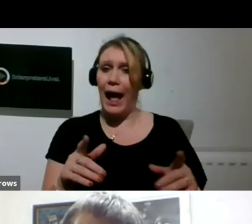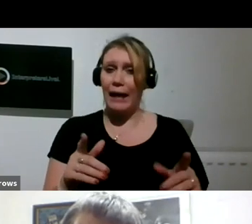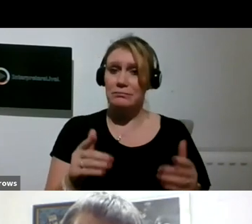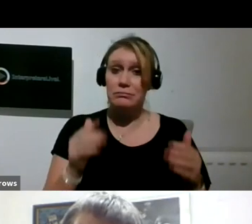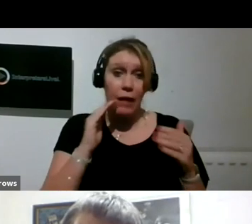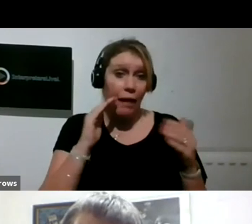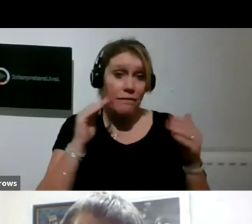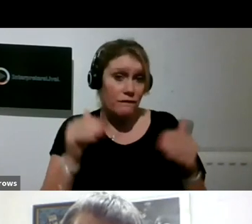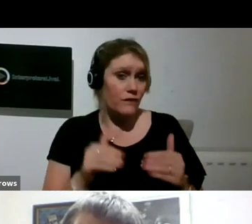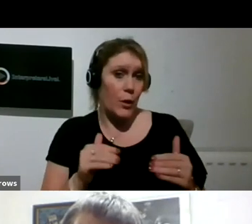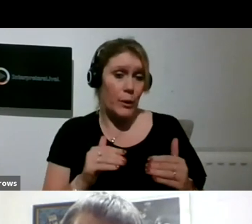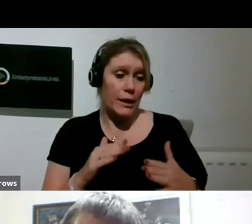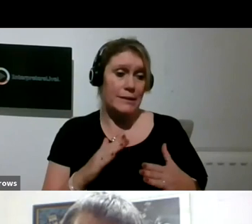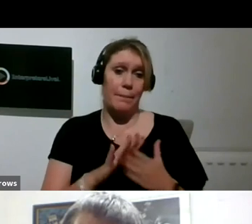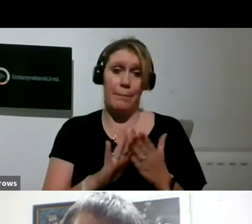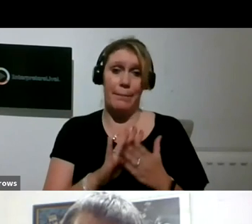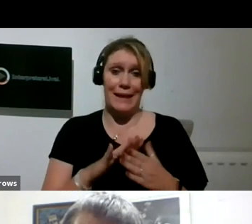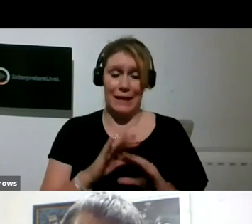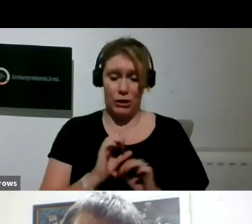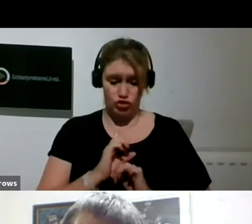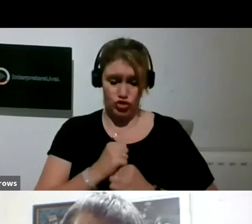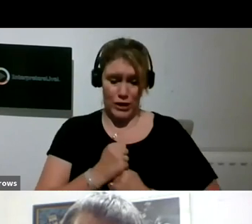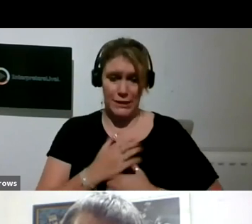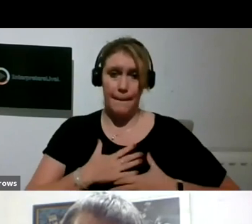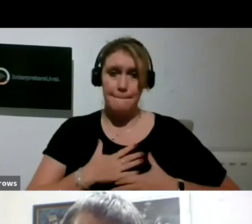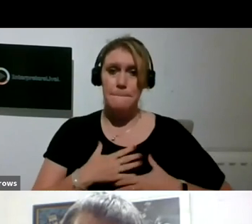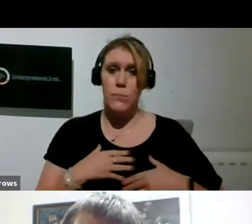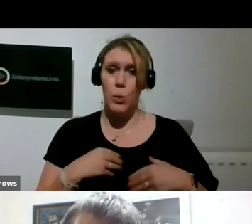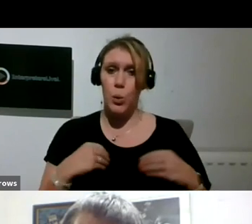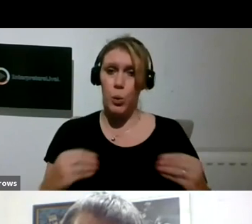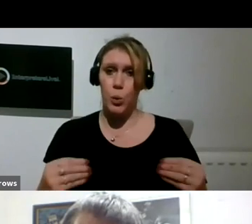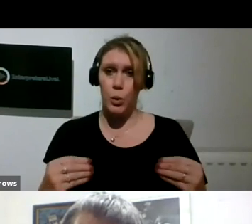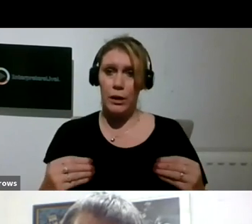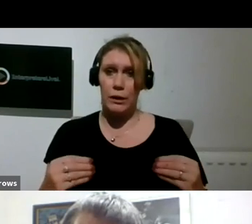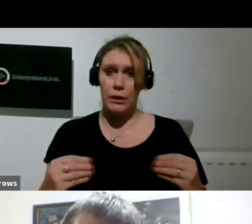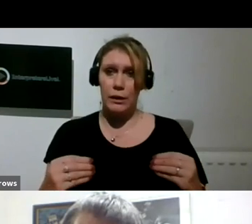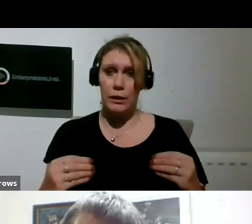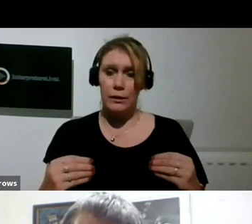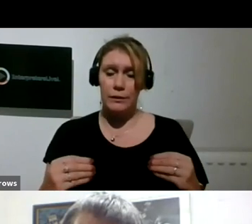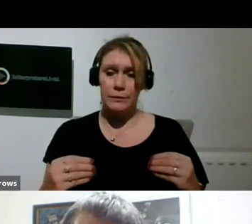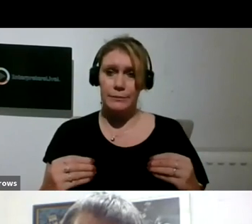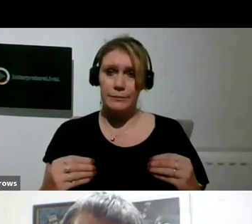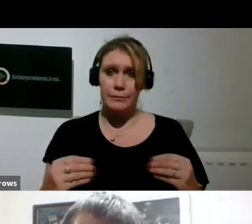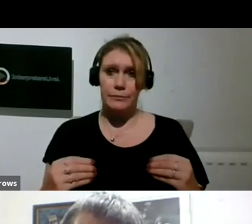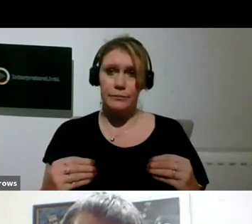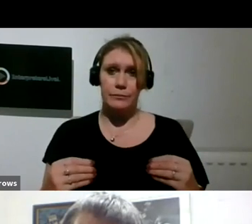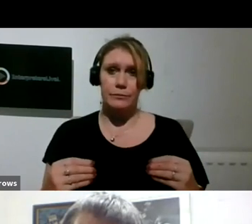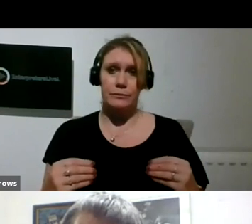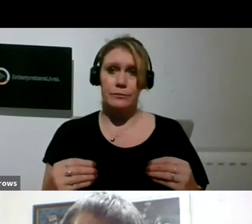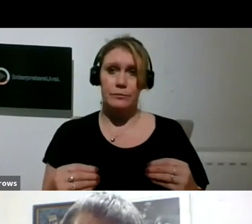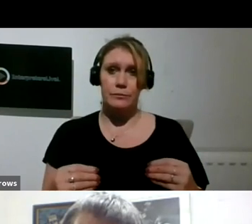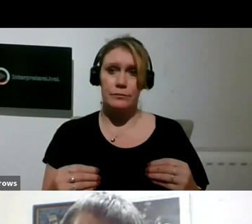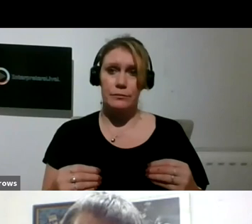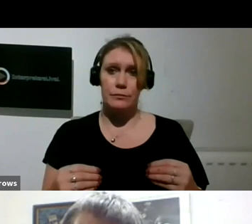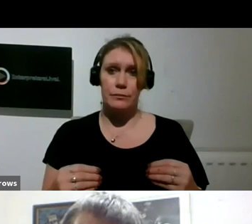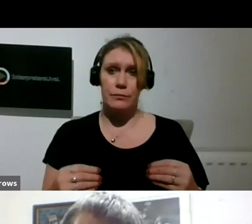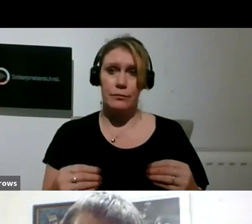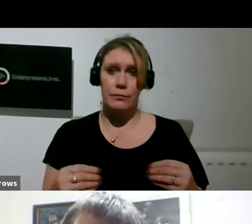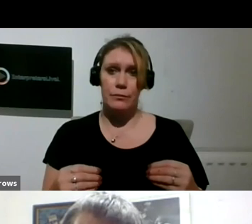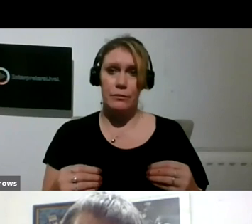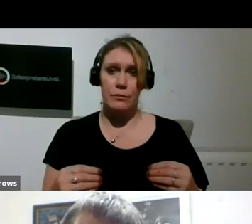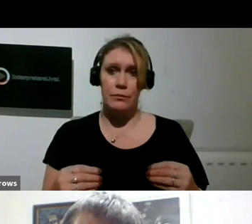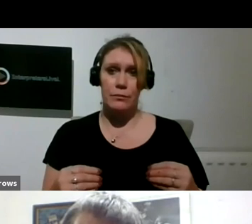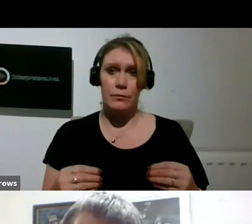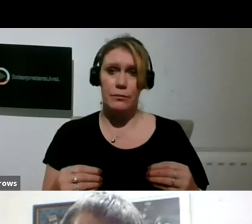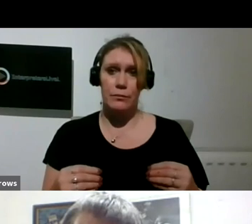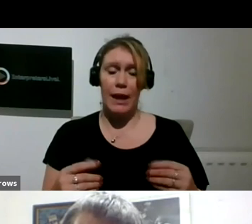occupies you, and hopefully increases your self